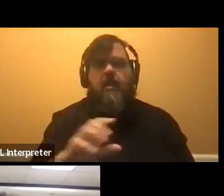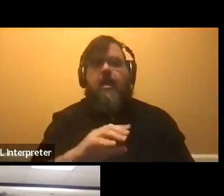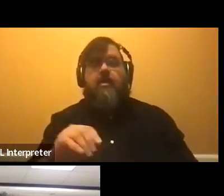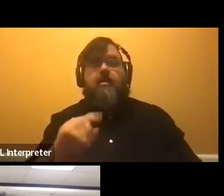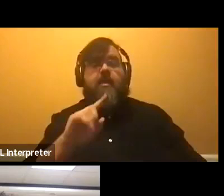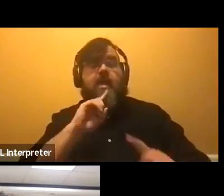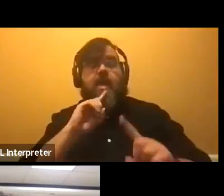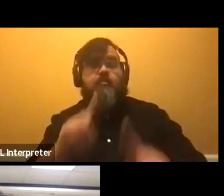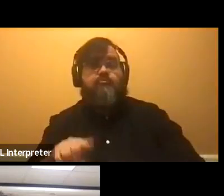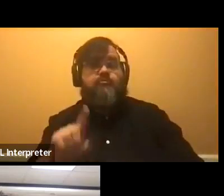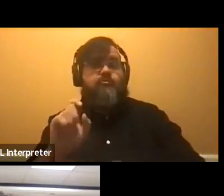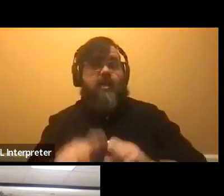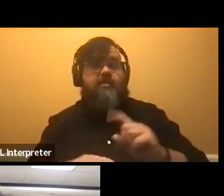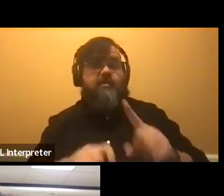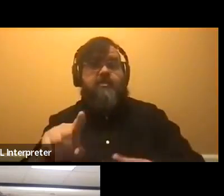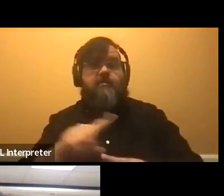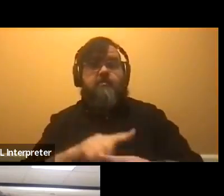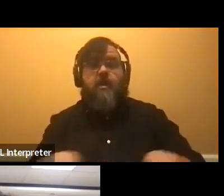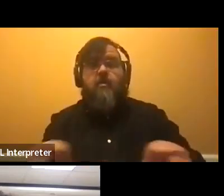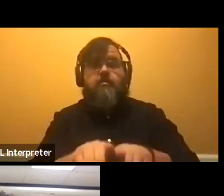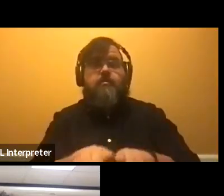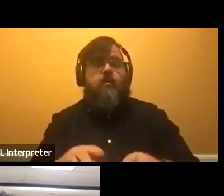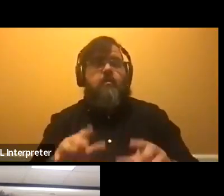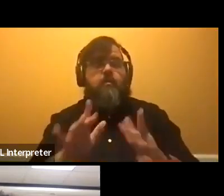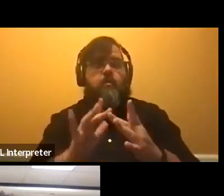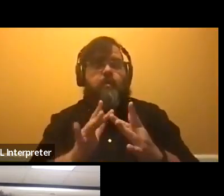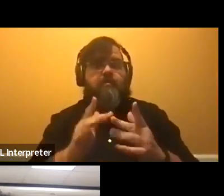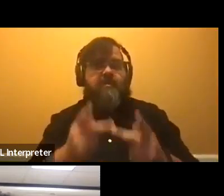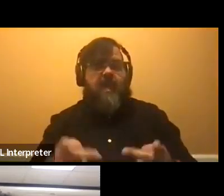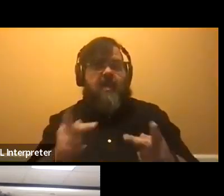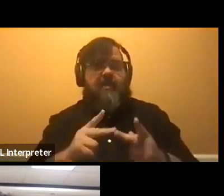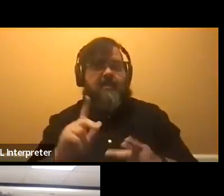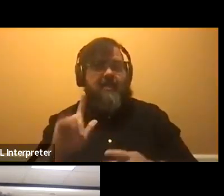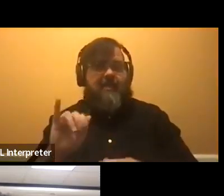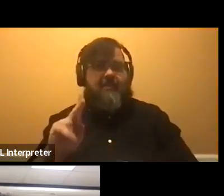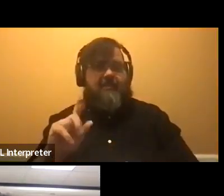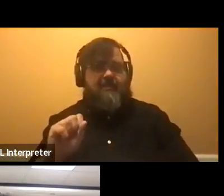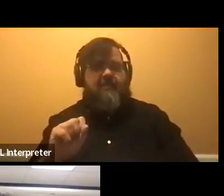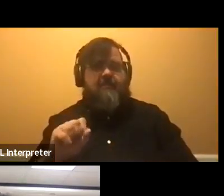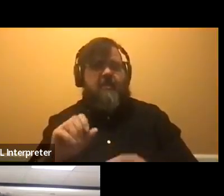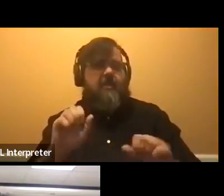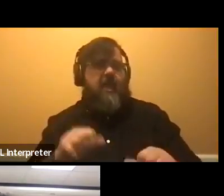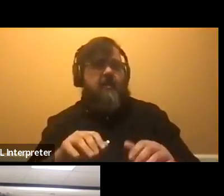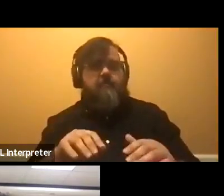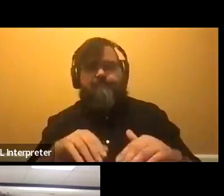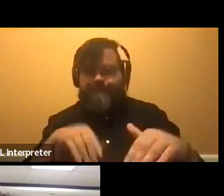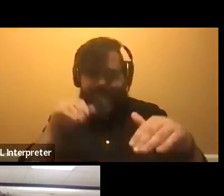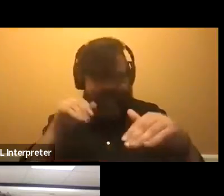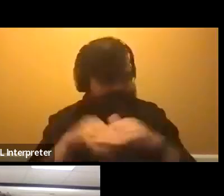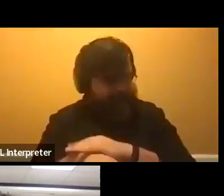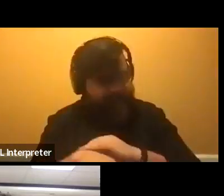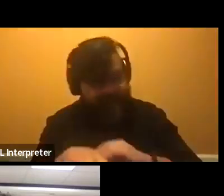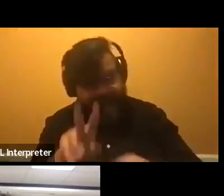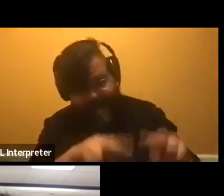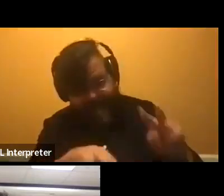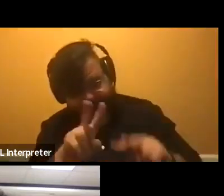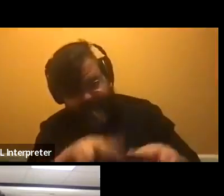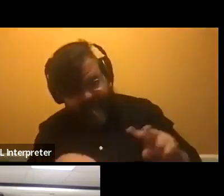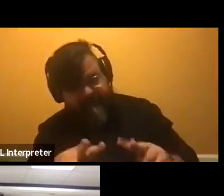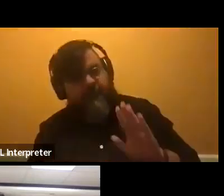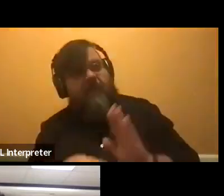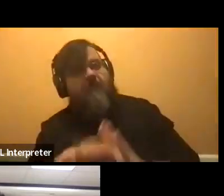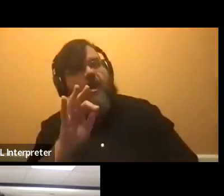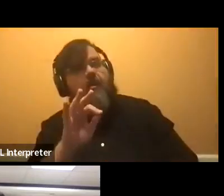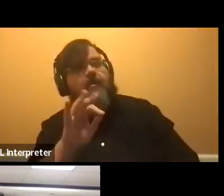verbally, but putting some links for, um, web that you can follow up and get more information for, for scholarships or find your counselor for honors,